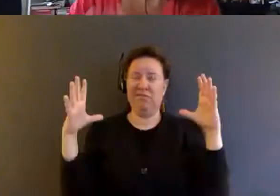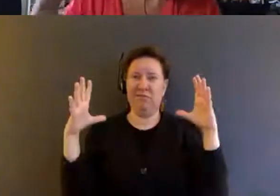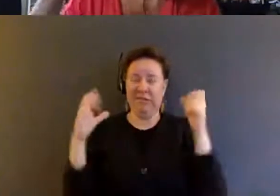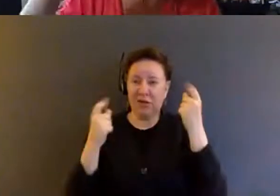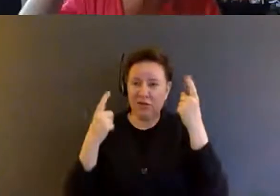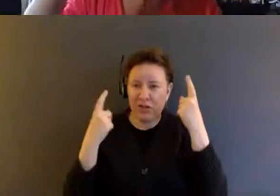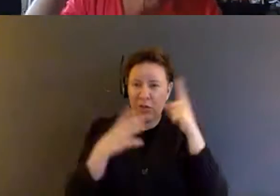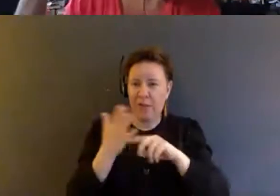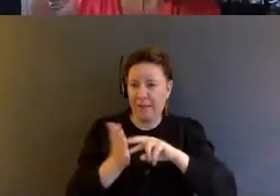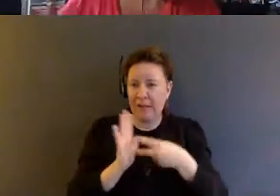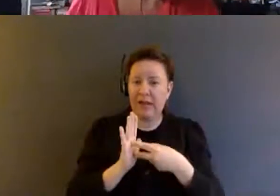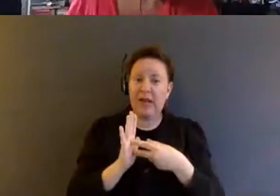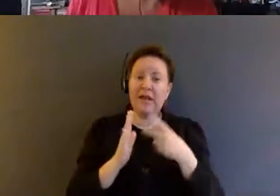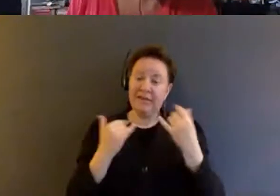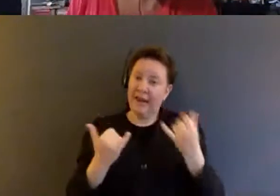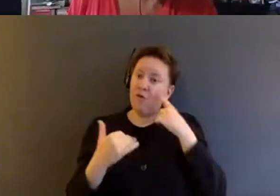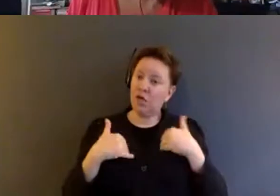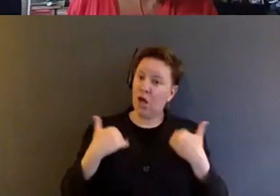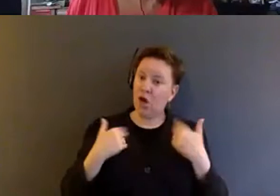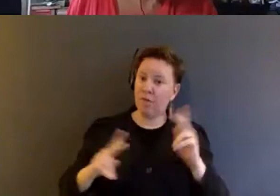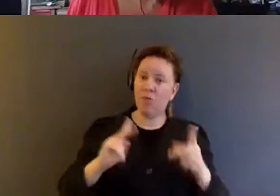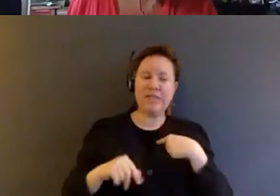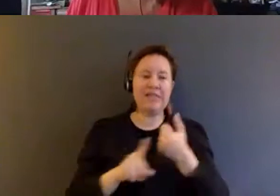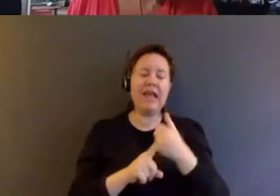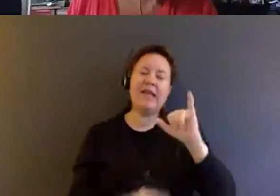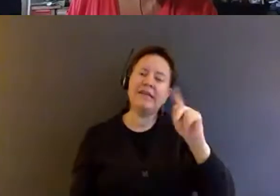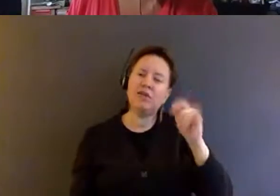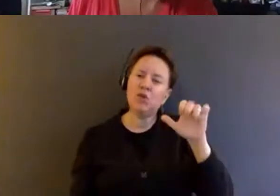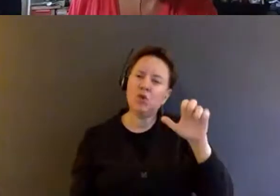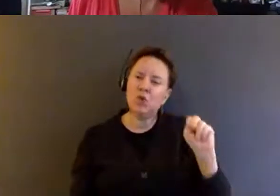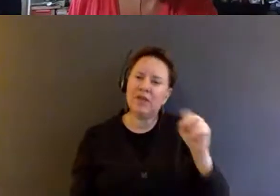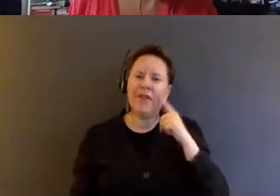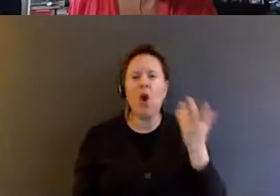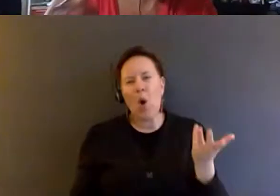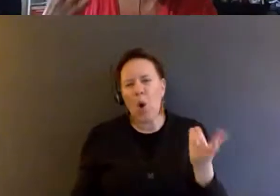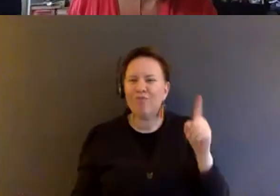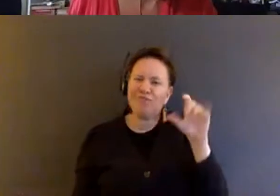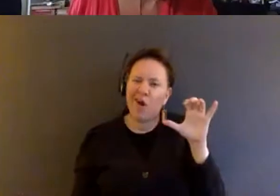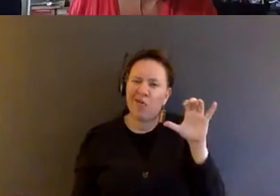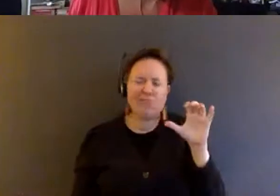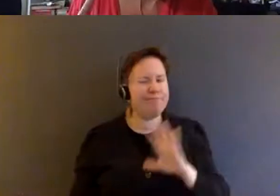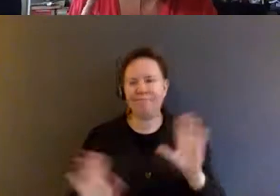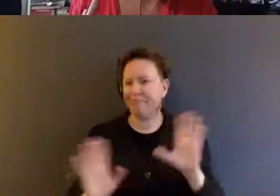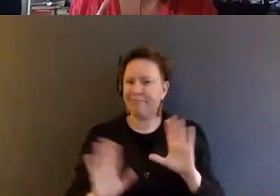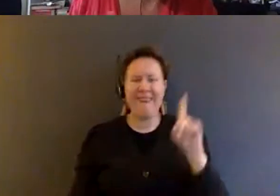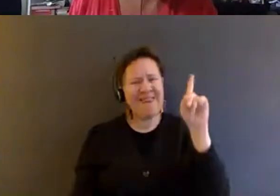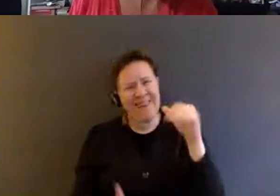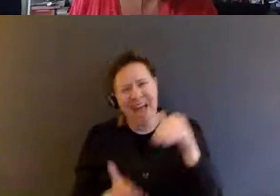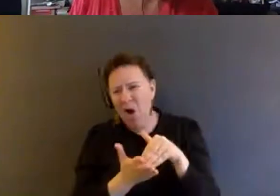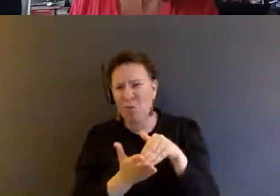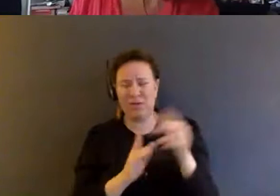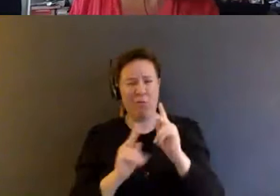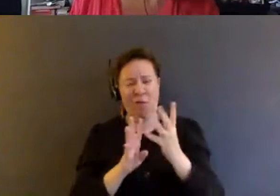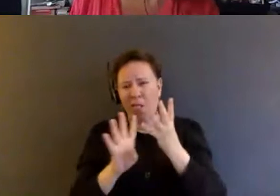Today, I think for younger people, when we say institutions, they think, oh, you know, like a hundred people, these were thousands of people in one institution